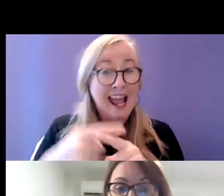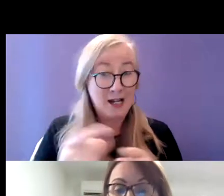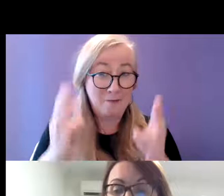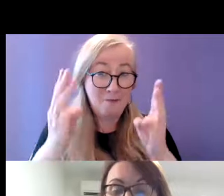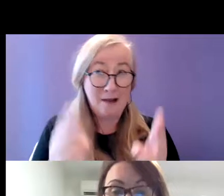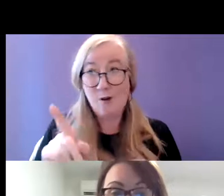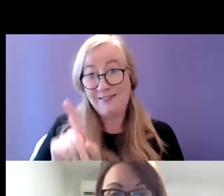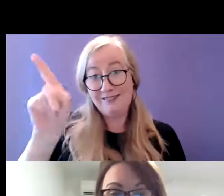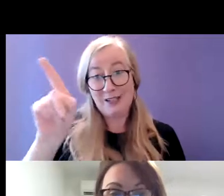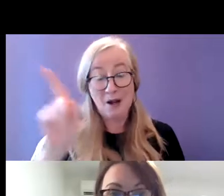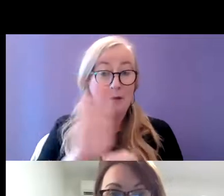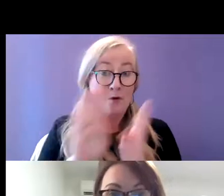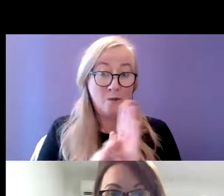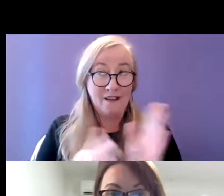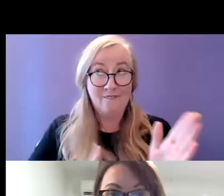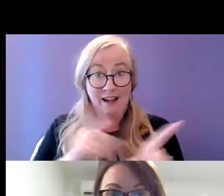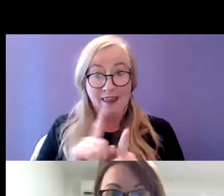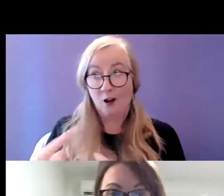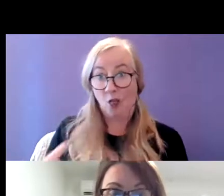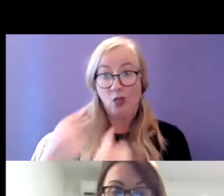which can magnify the threat experienced.